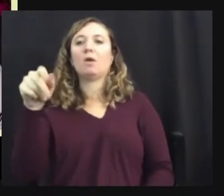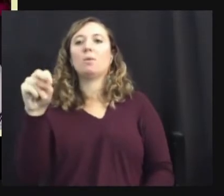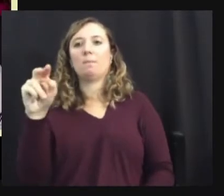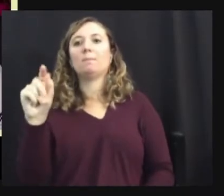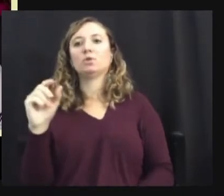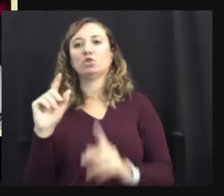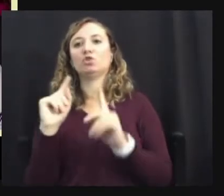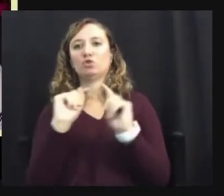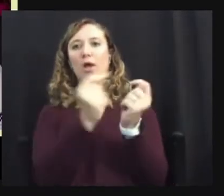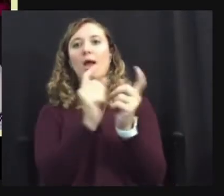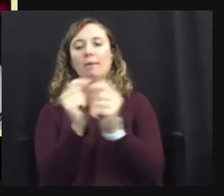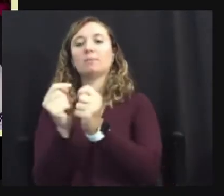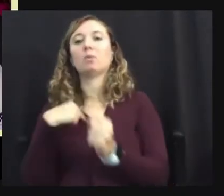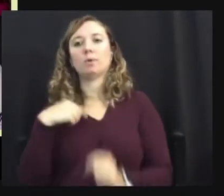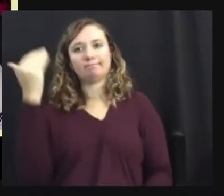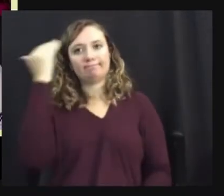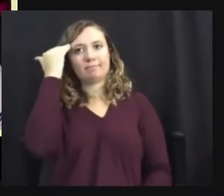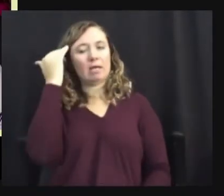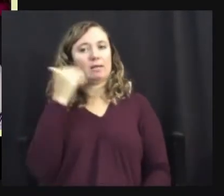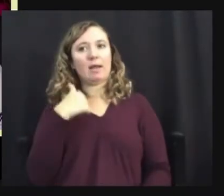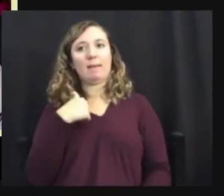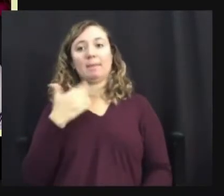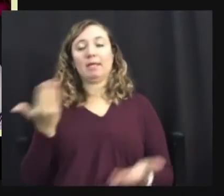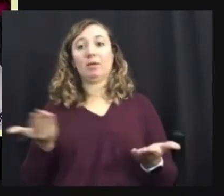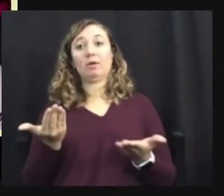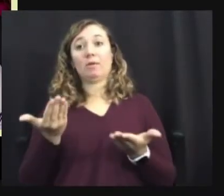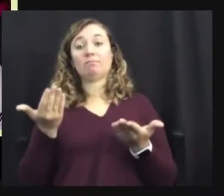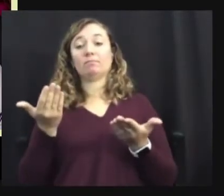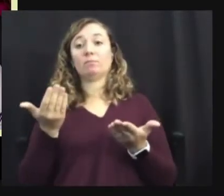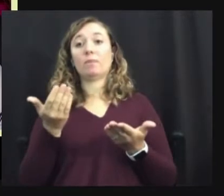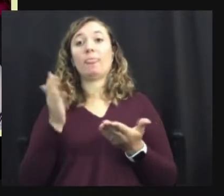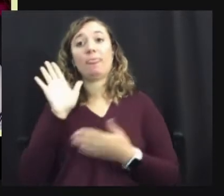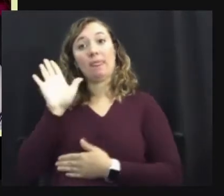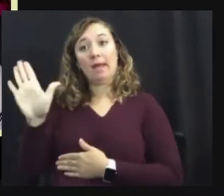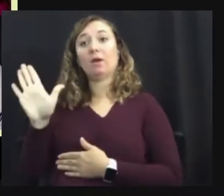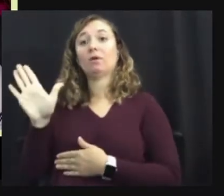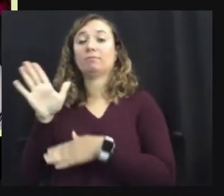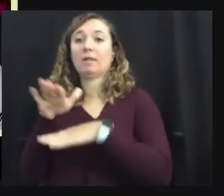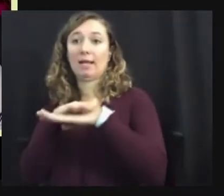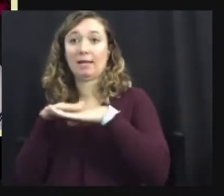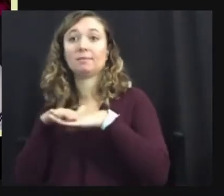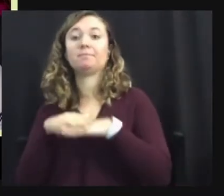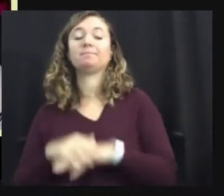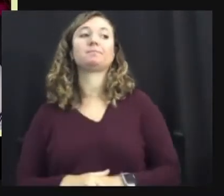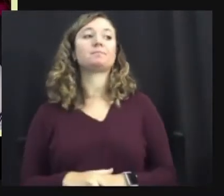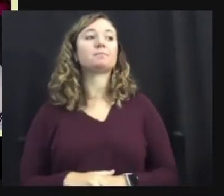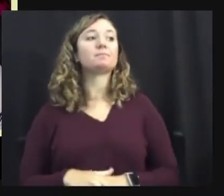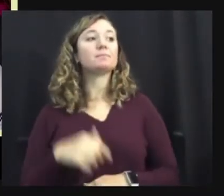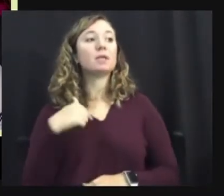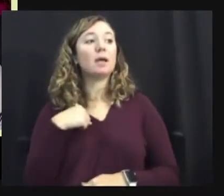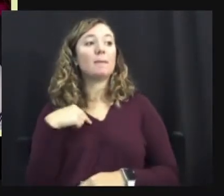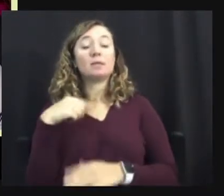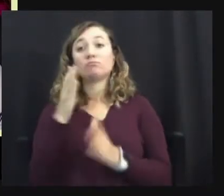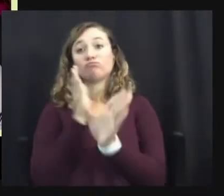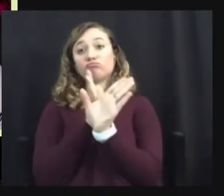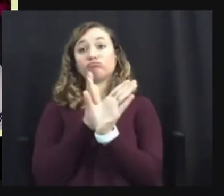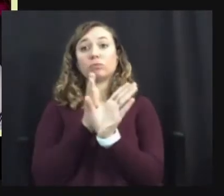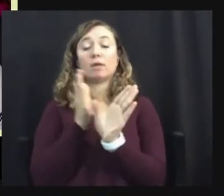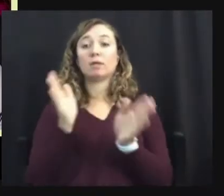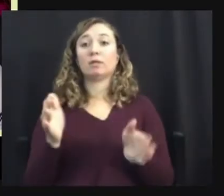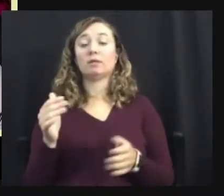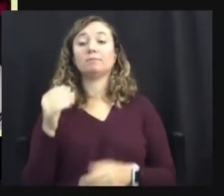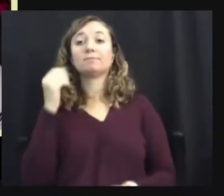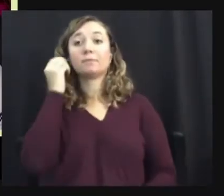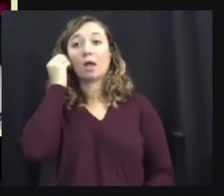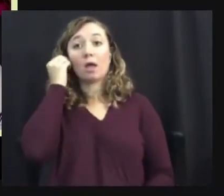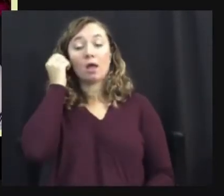So again, my name is Dr. Erin Findley. I'm a psychologist. Um, in addition to that, I am white autistic.